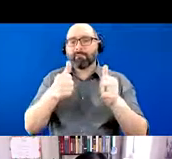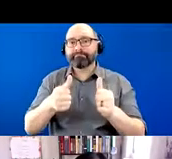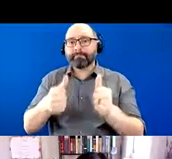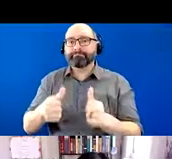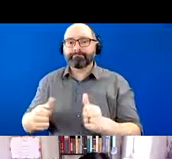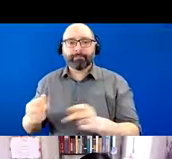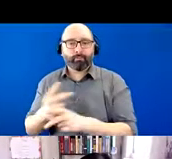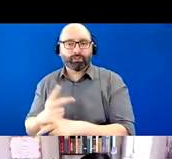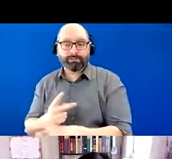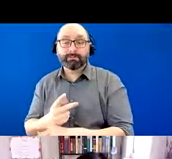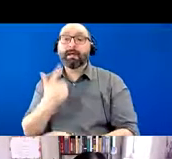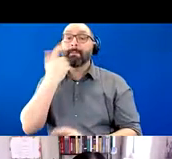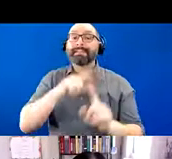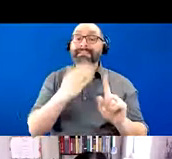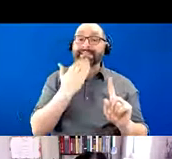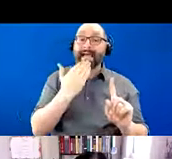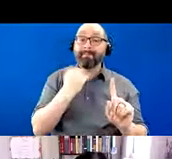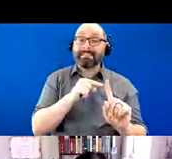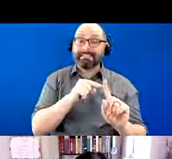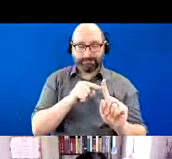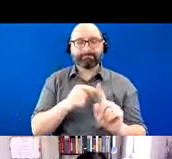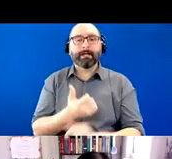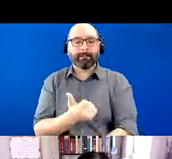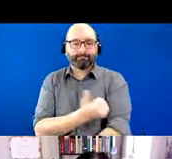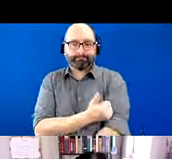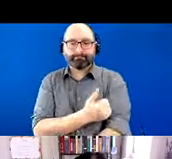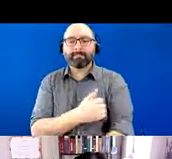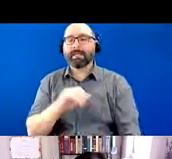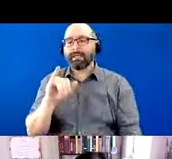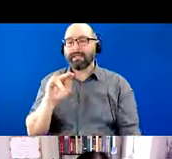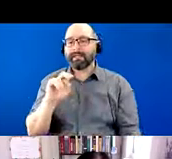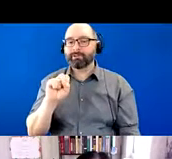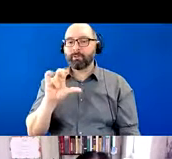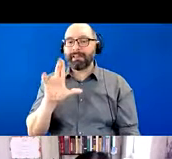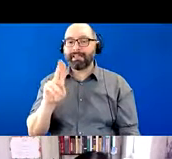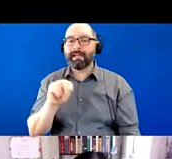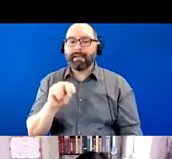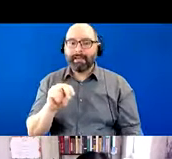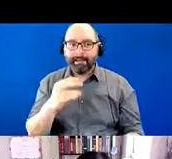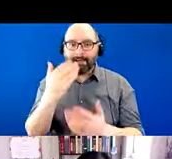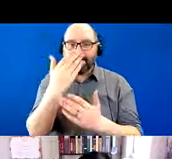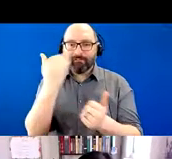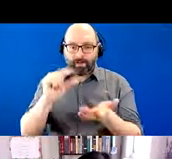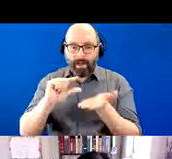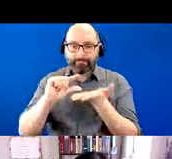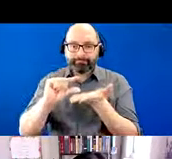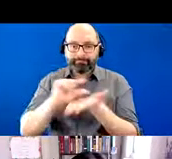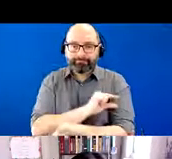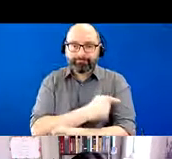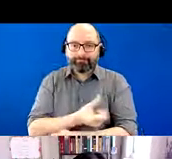Because of his diabetes, he was on insulin and he was forgetting to give himself the correct dose of insulin.